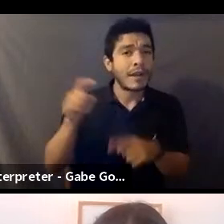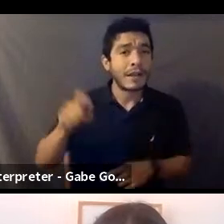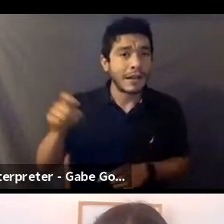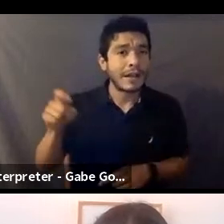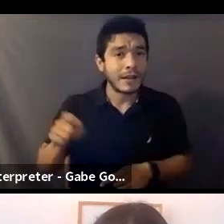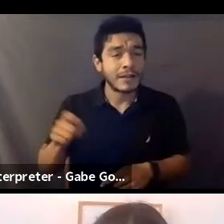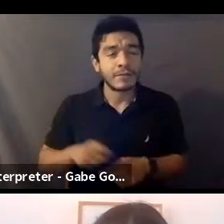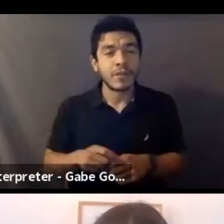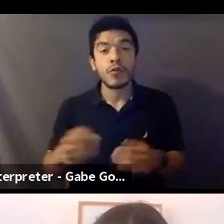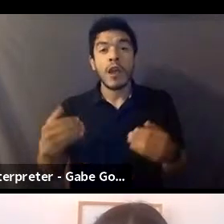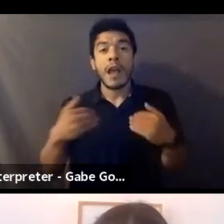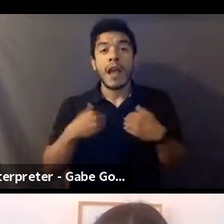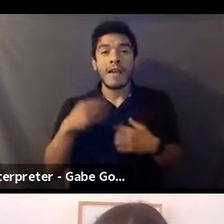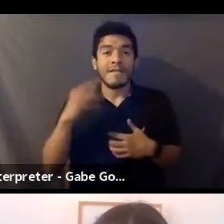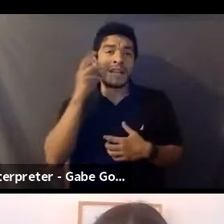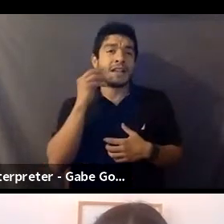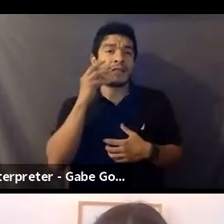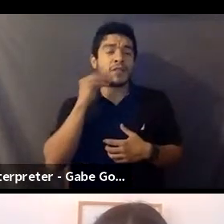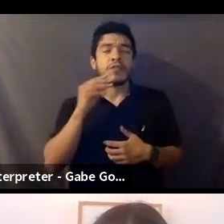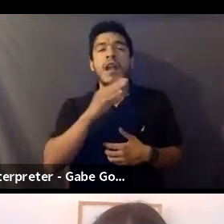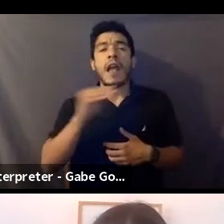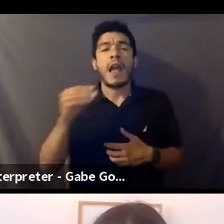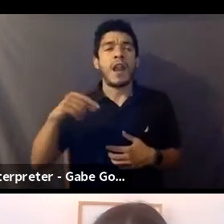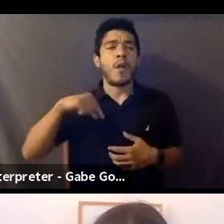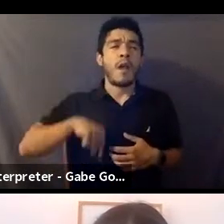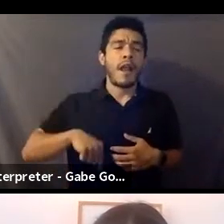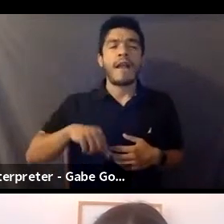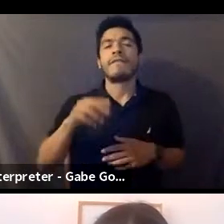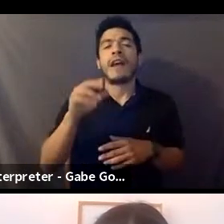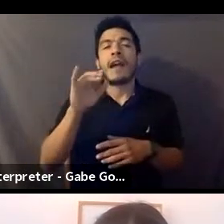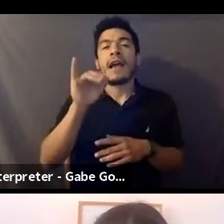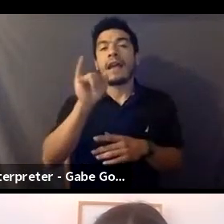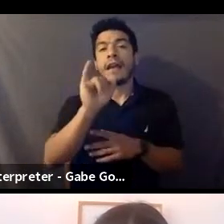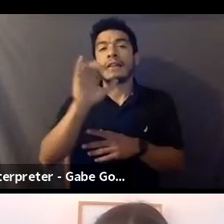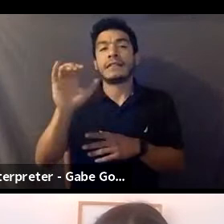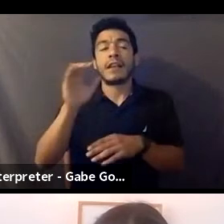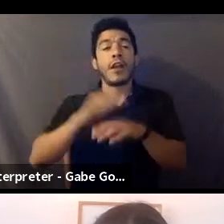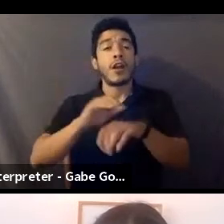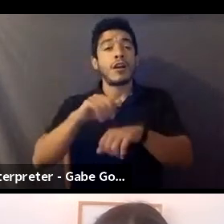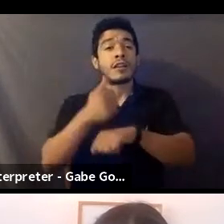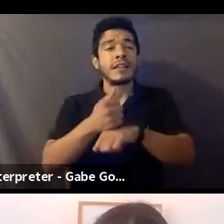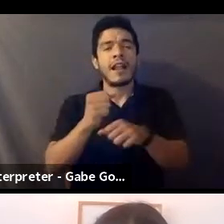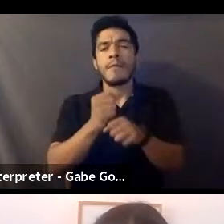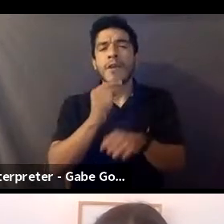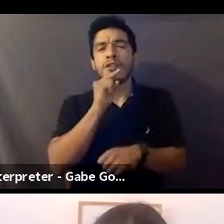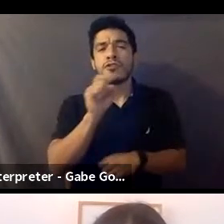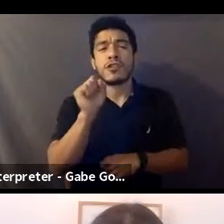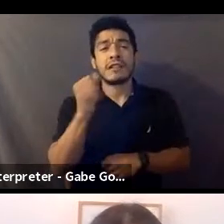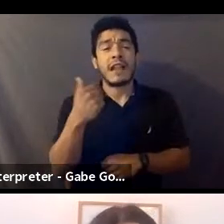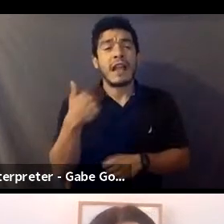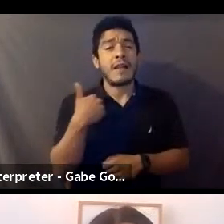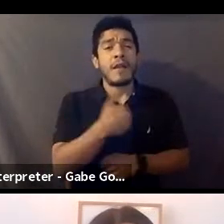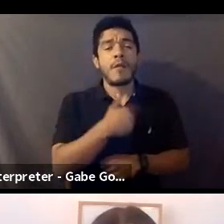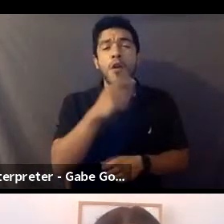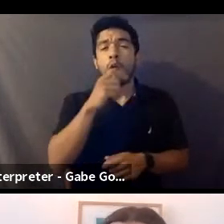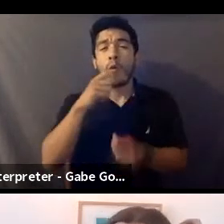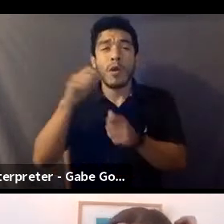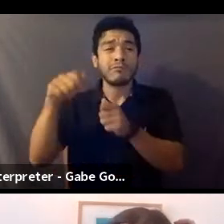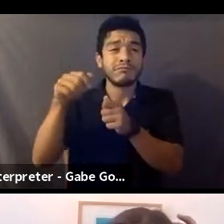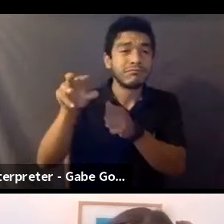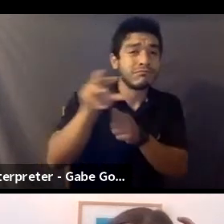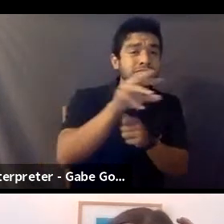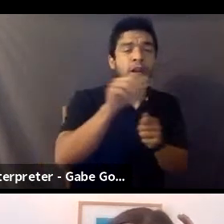having experienced qualified intimacy coordinators on set helps ensure SAG-AFTRA members who are filming scenes with nudity or simulated sex,